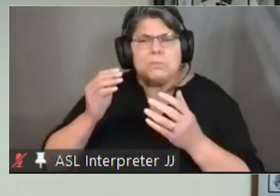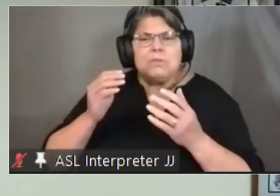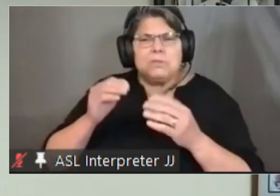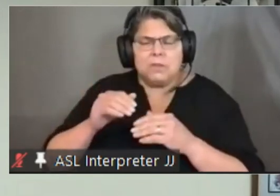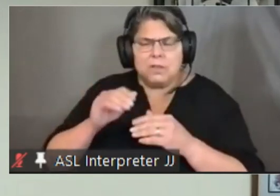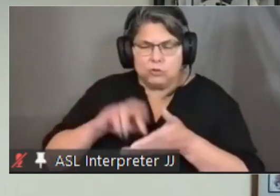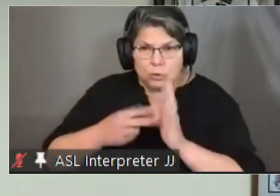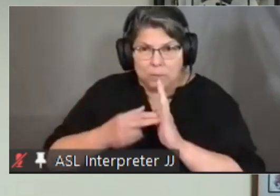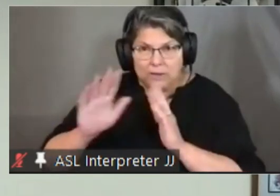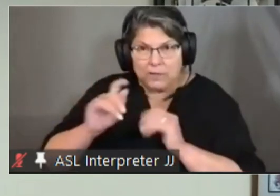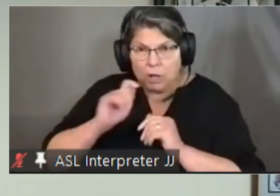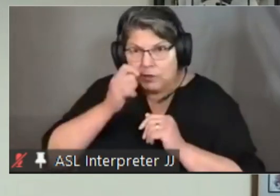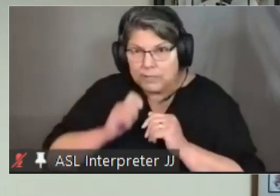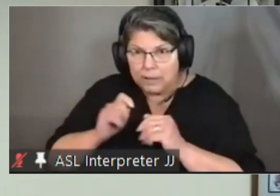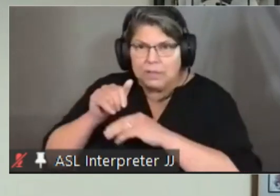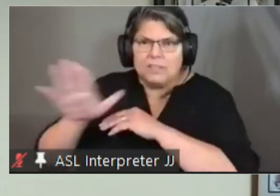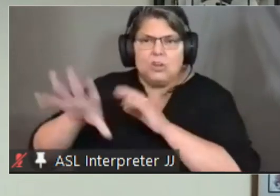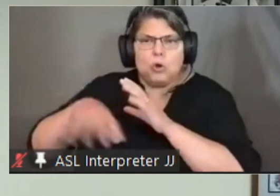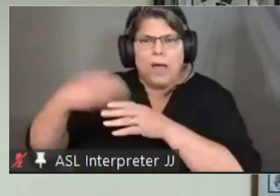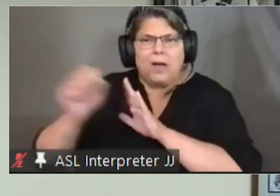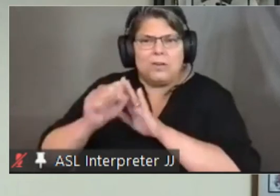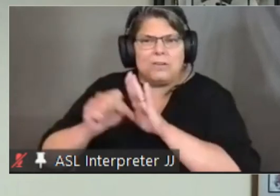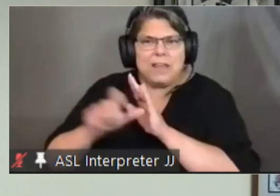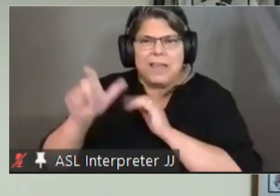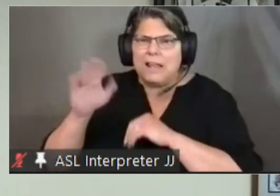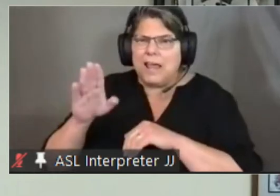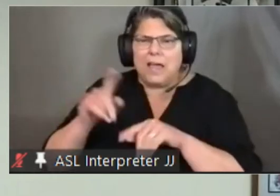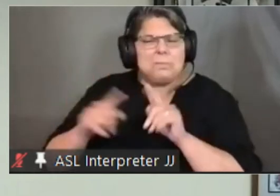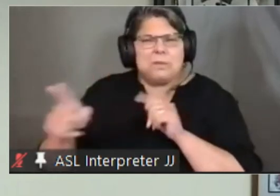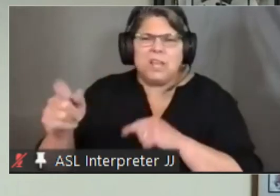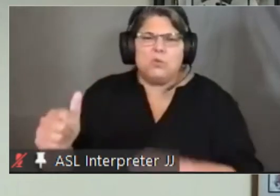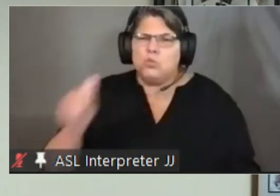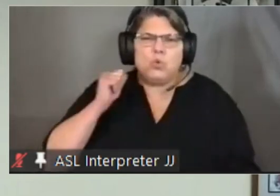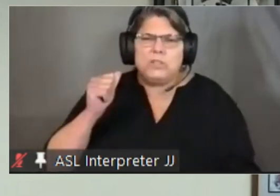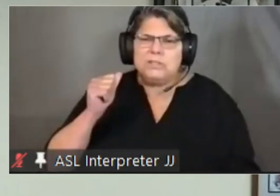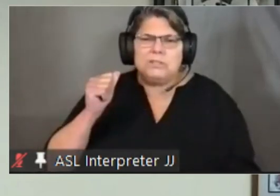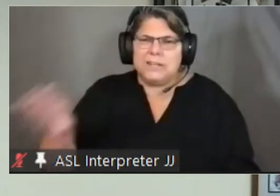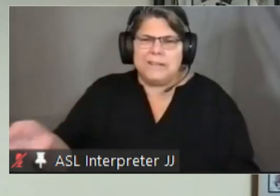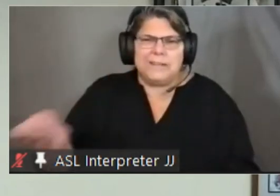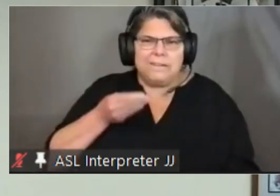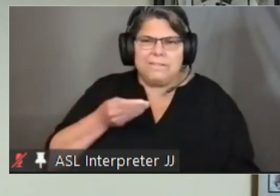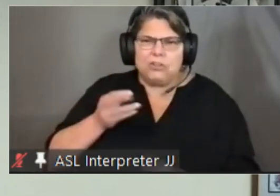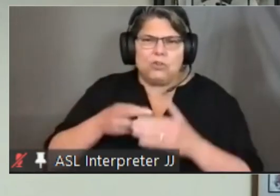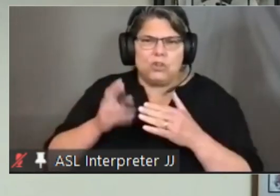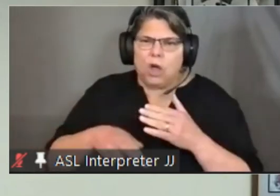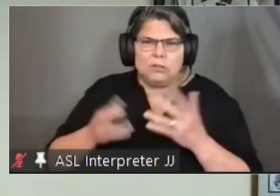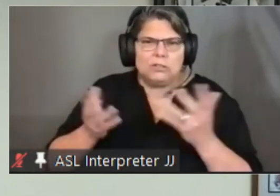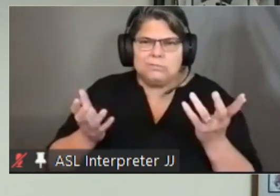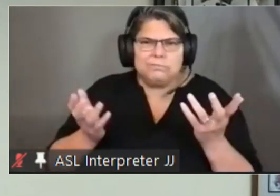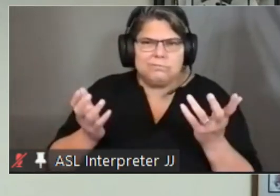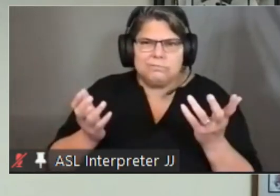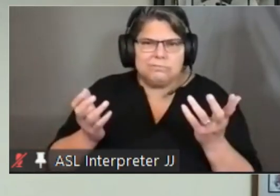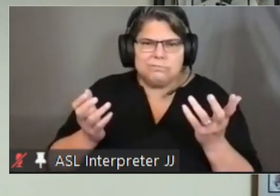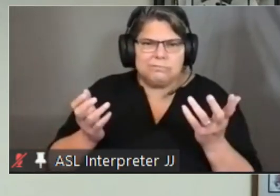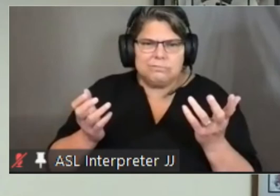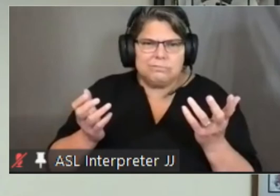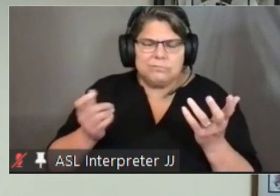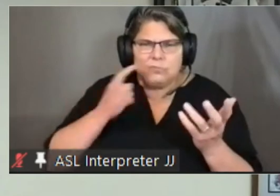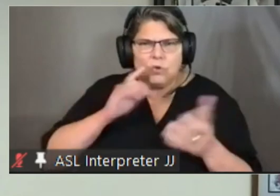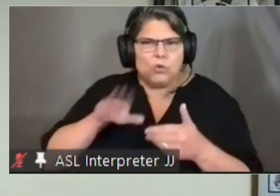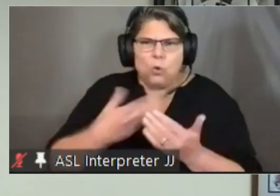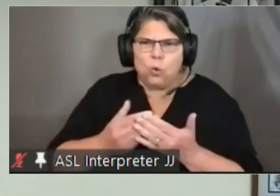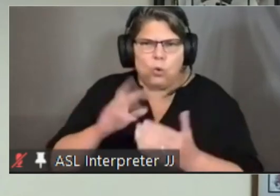-state lab that could not would not send us the uh results to forward or whole genome sequencing